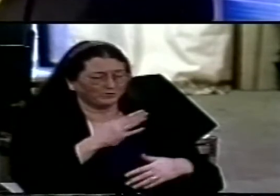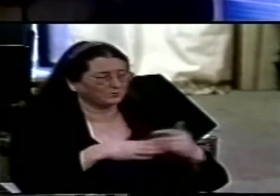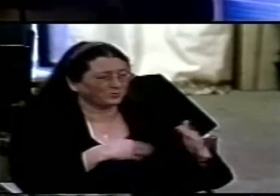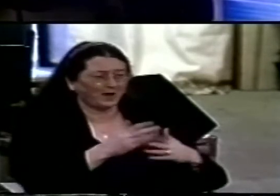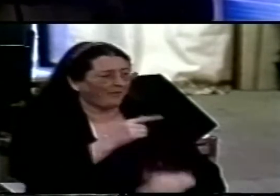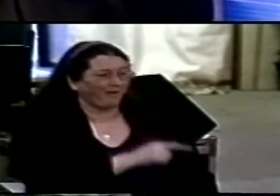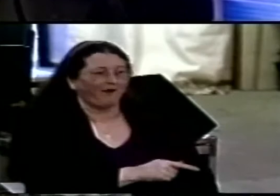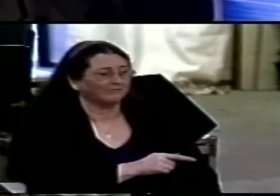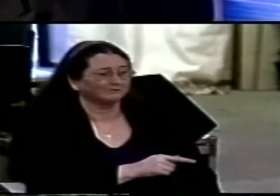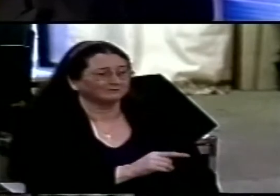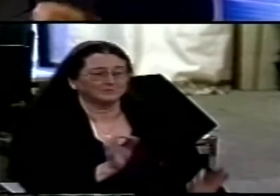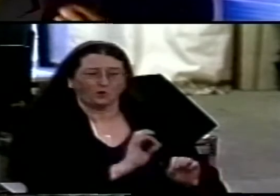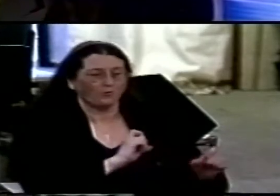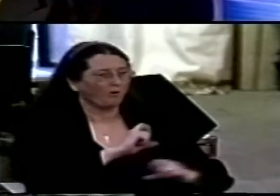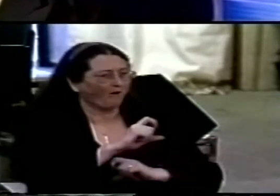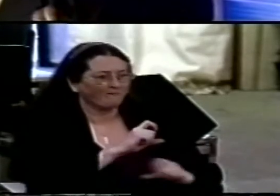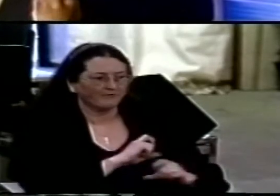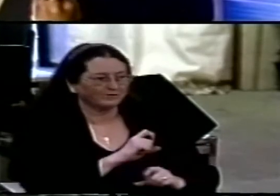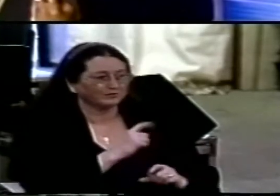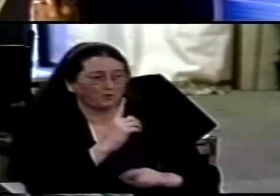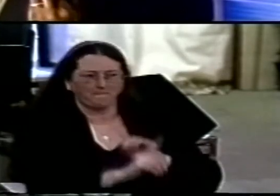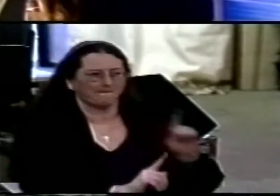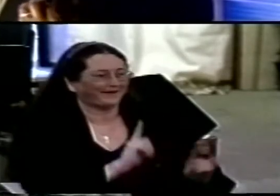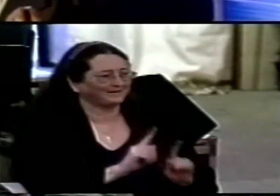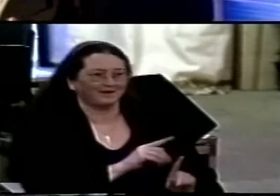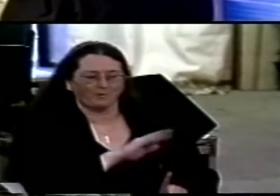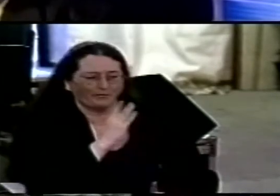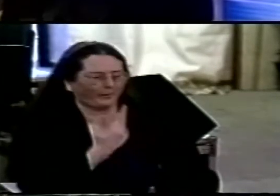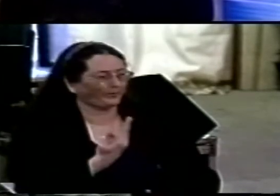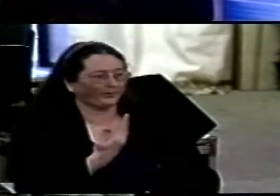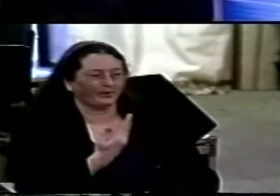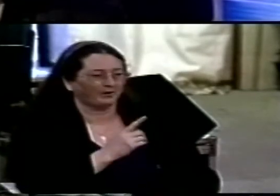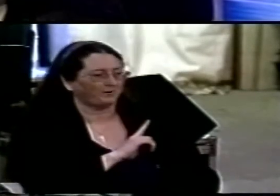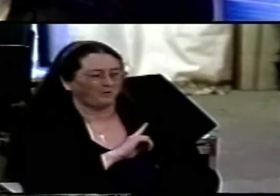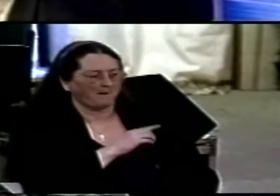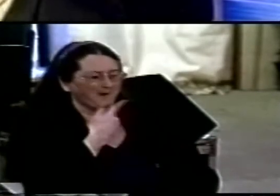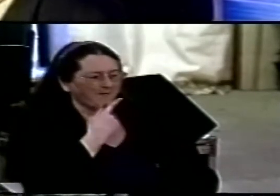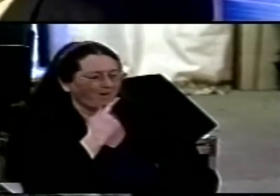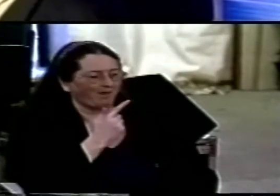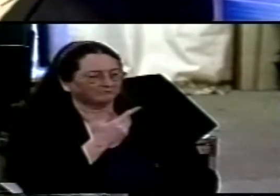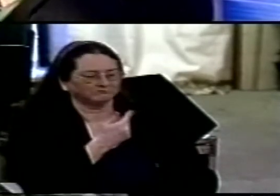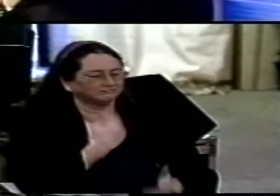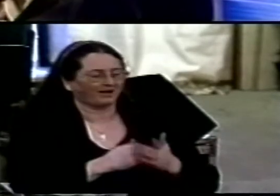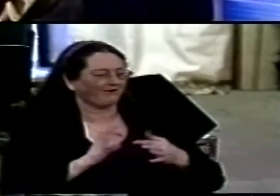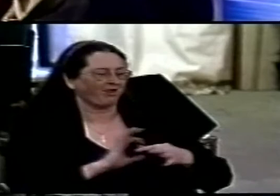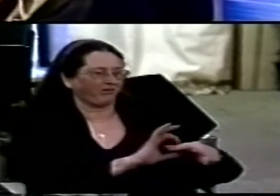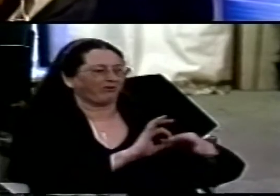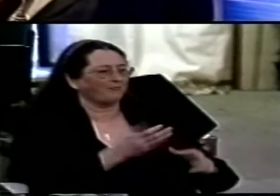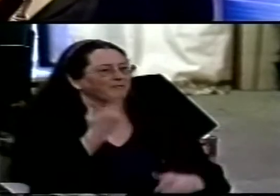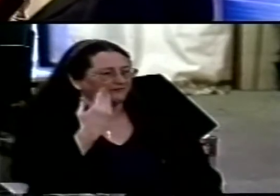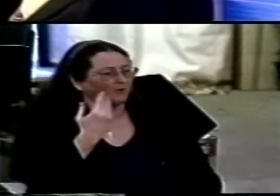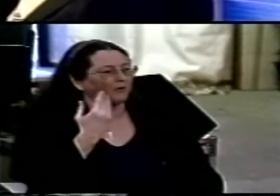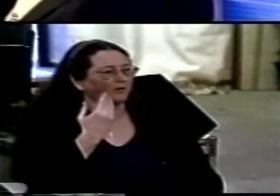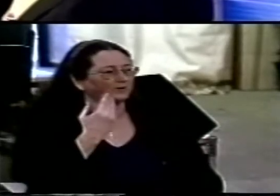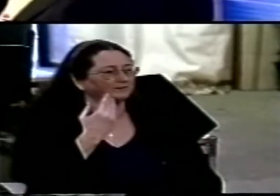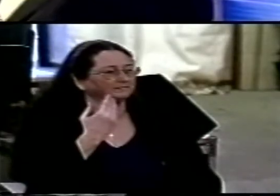any conference or convention in ways which even the hearing